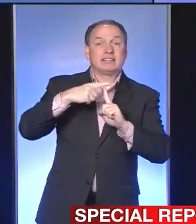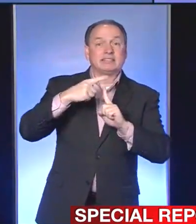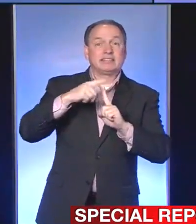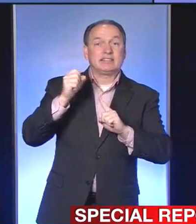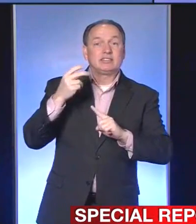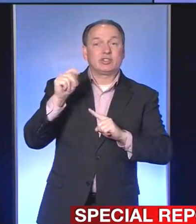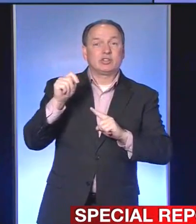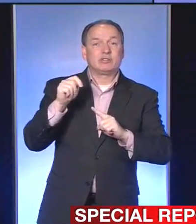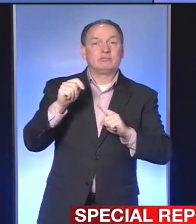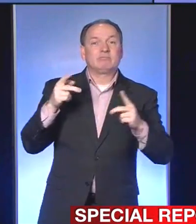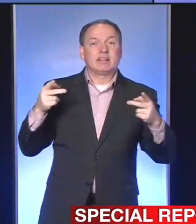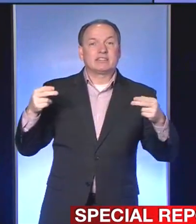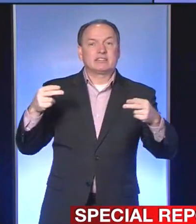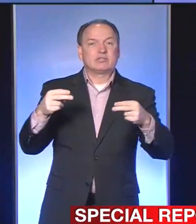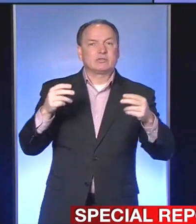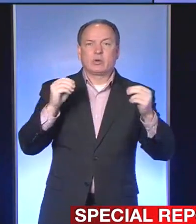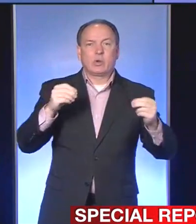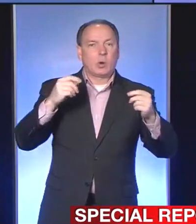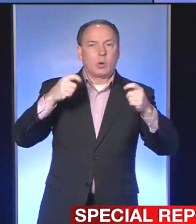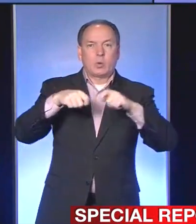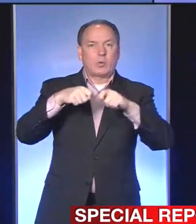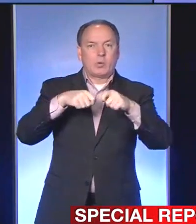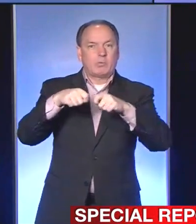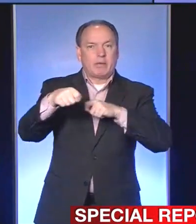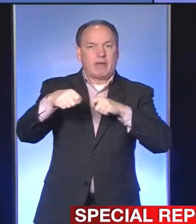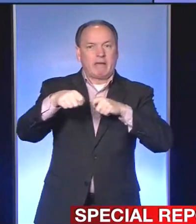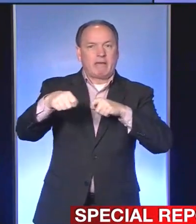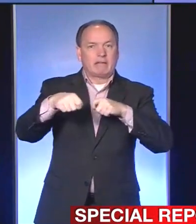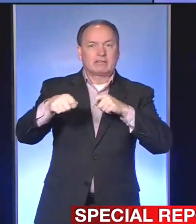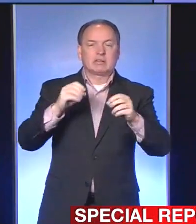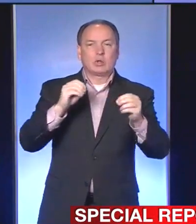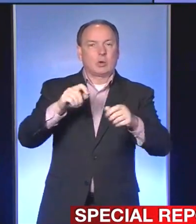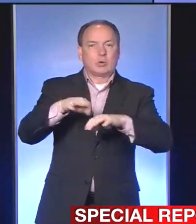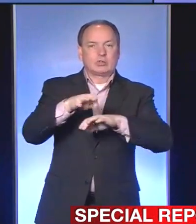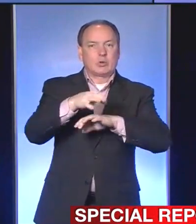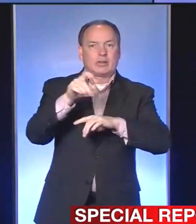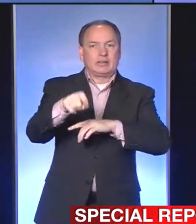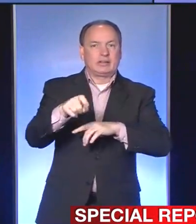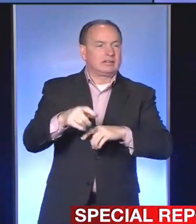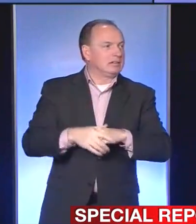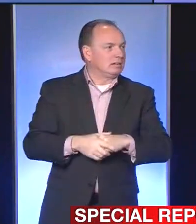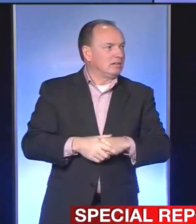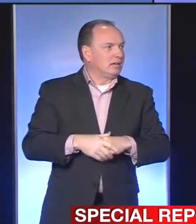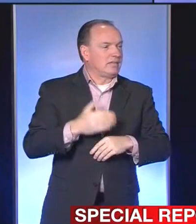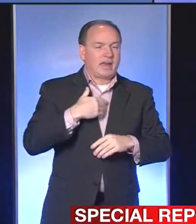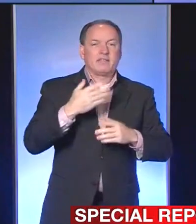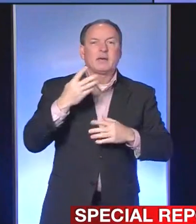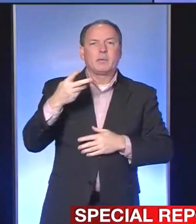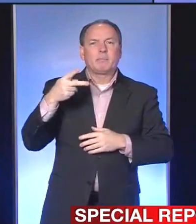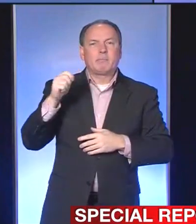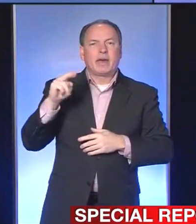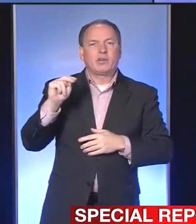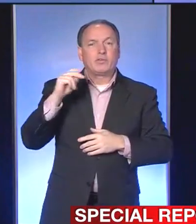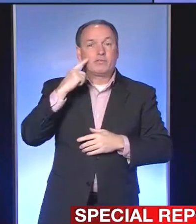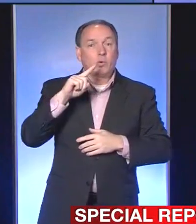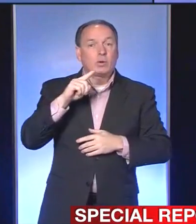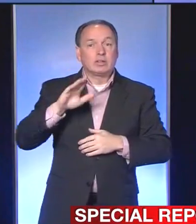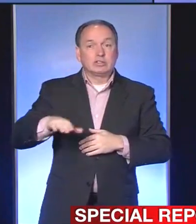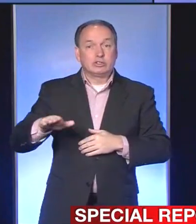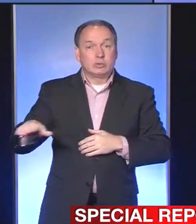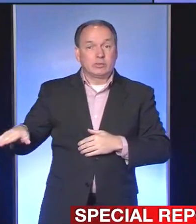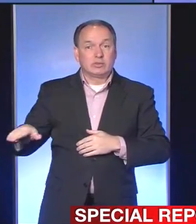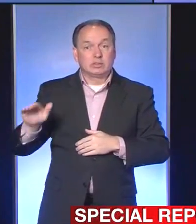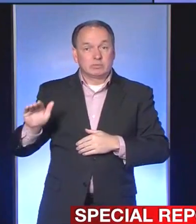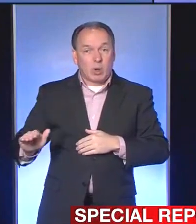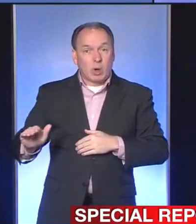a pair of scissors. No rubber bands, no sewing needed. They have the patterns right on there for children, small